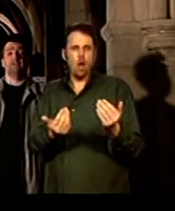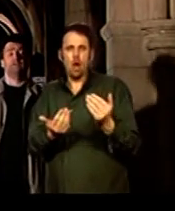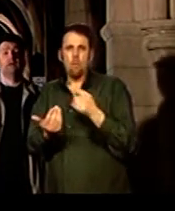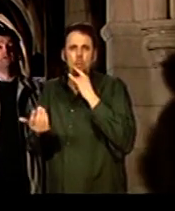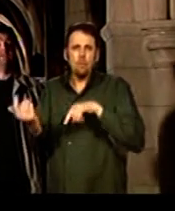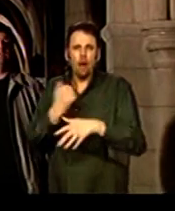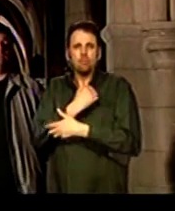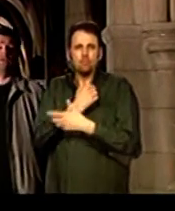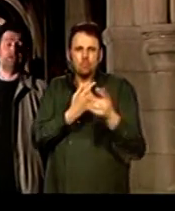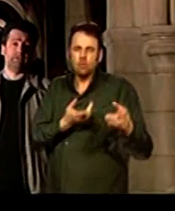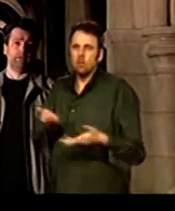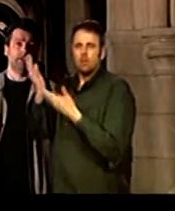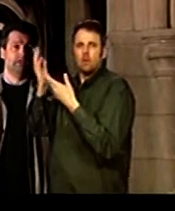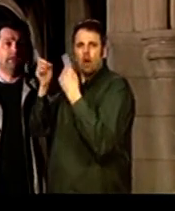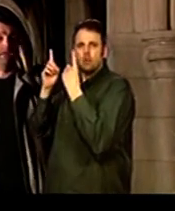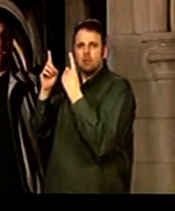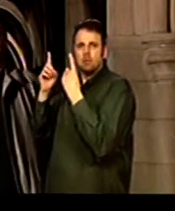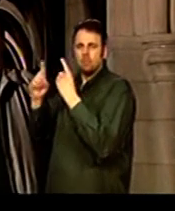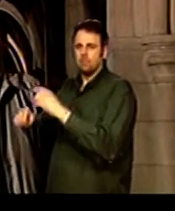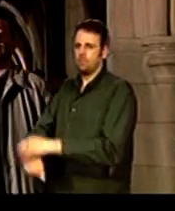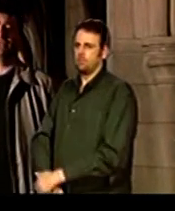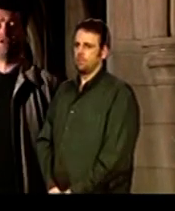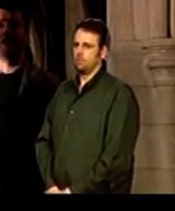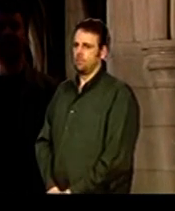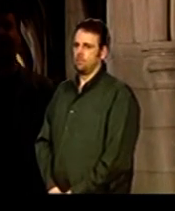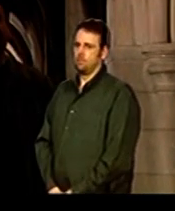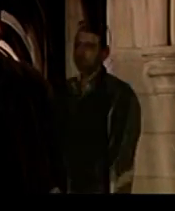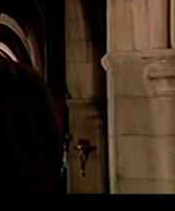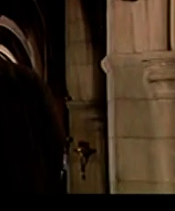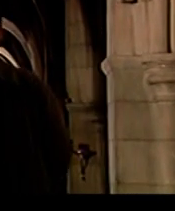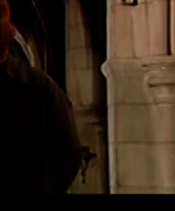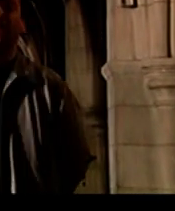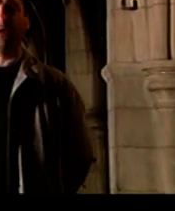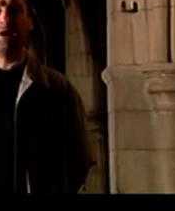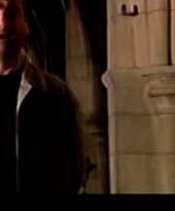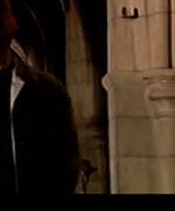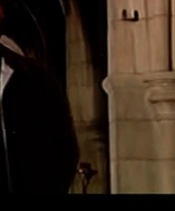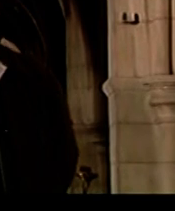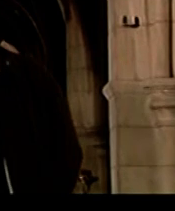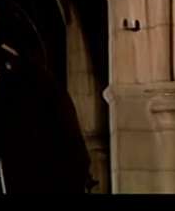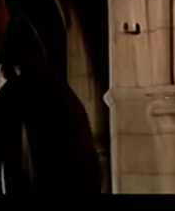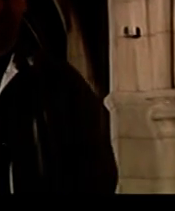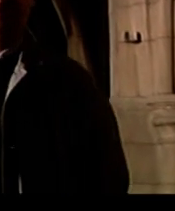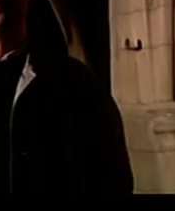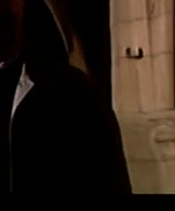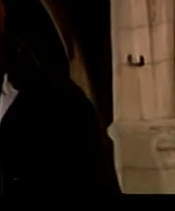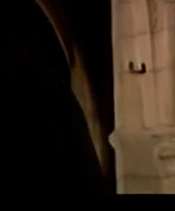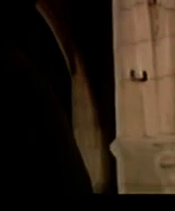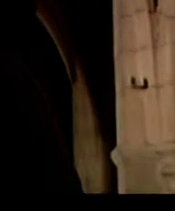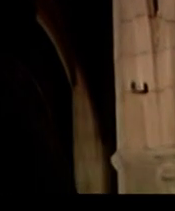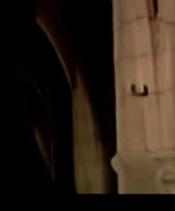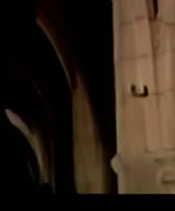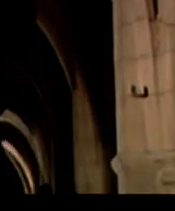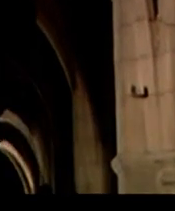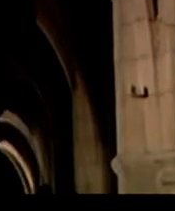ritual that it had lost. It also tried to bring the poor closer to God.